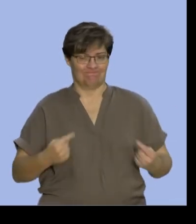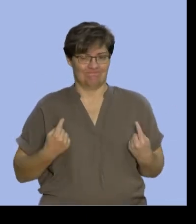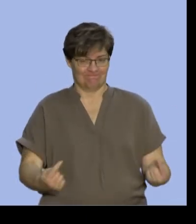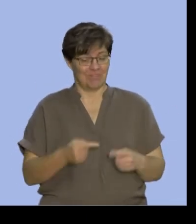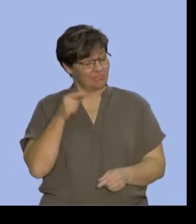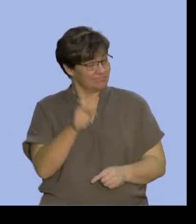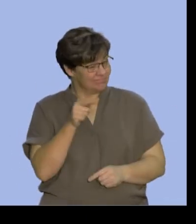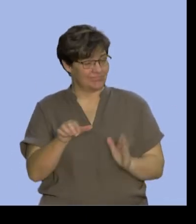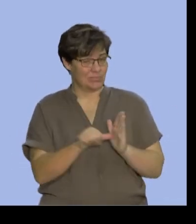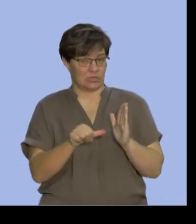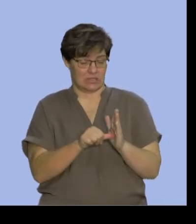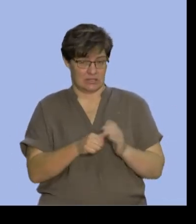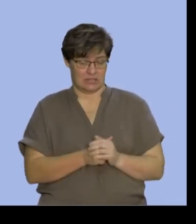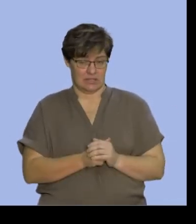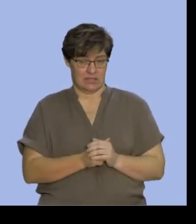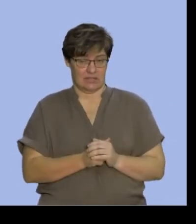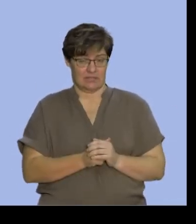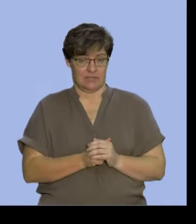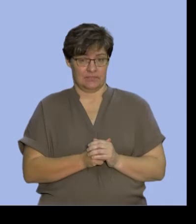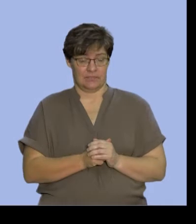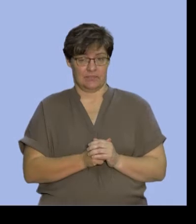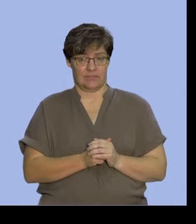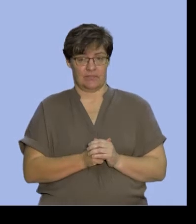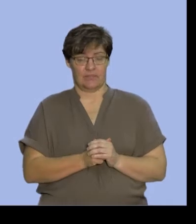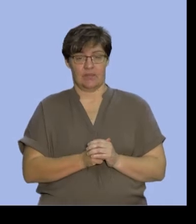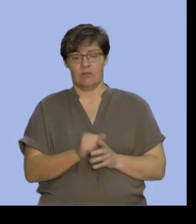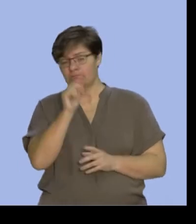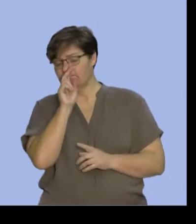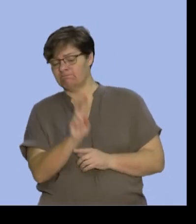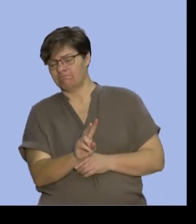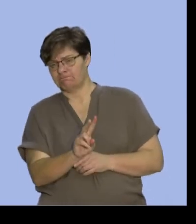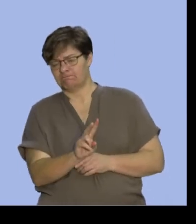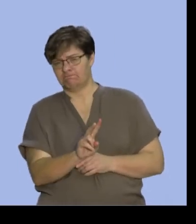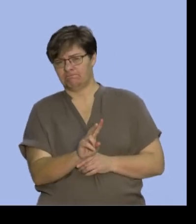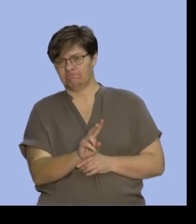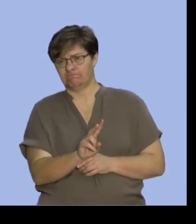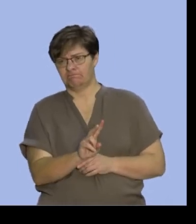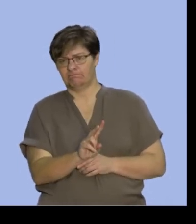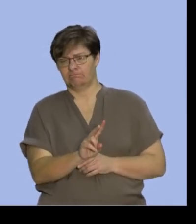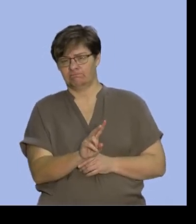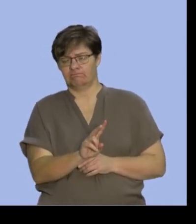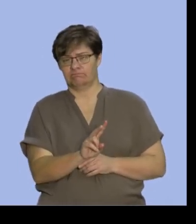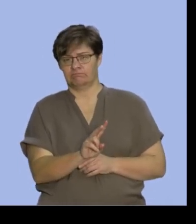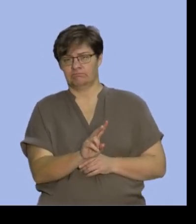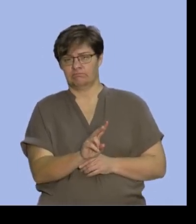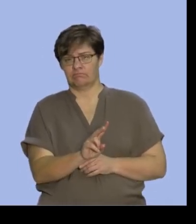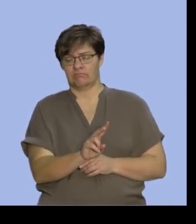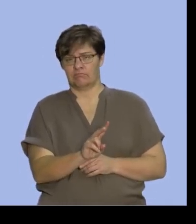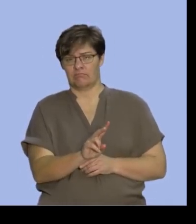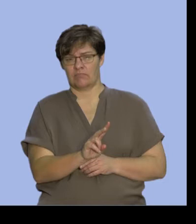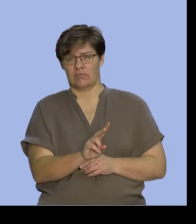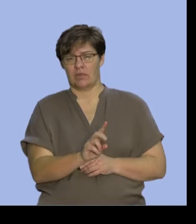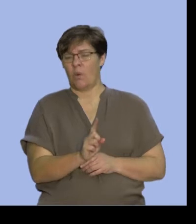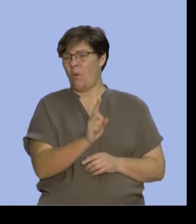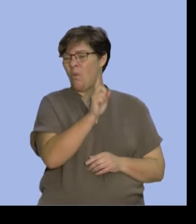very important. When we look at these and we say, well, what's the area that represents at least